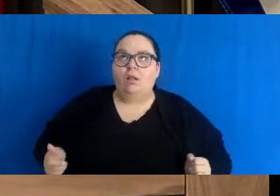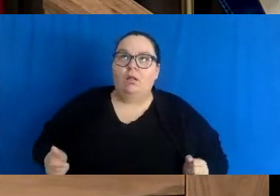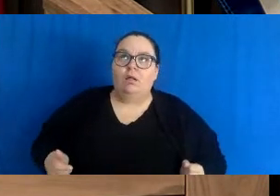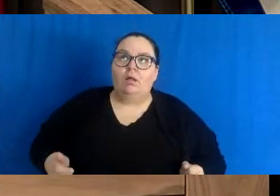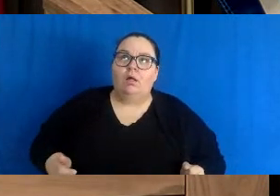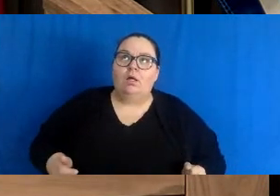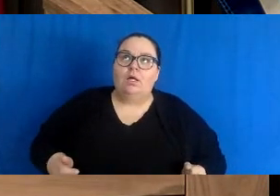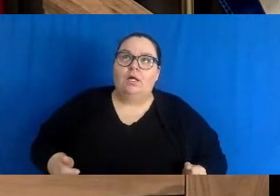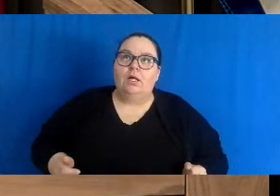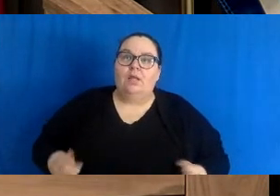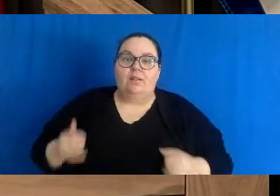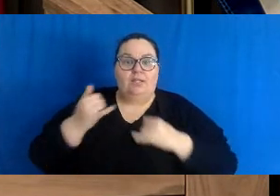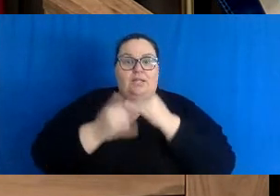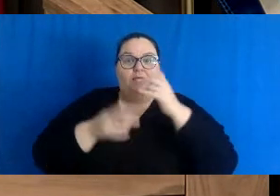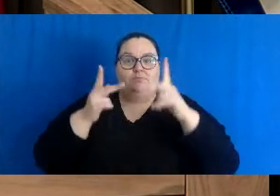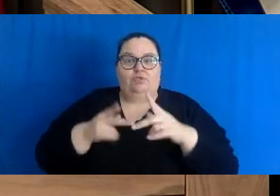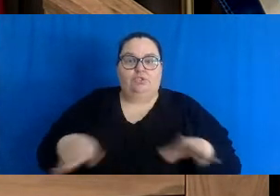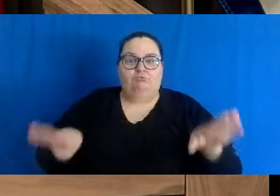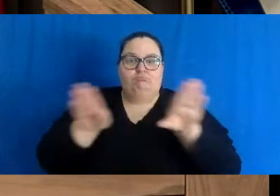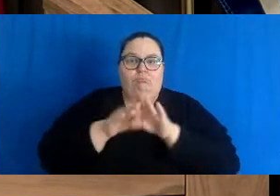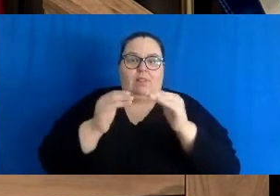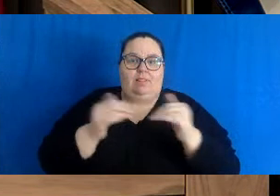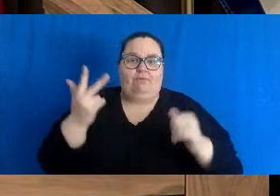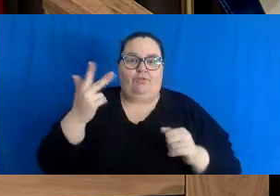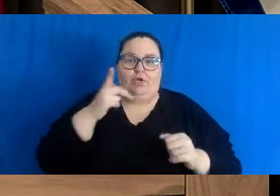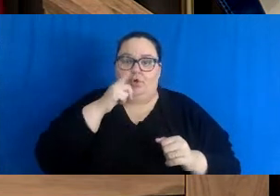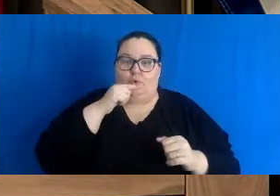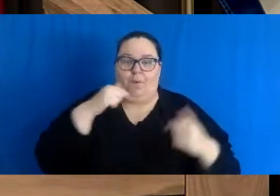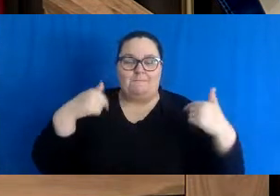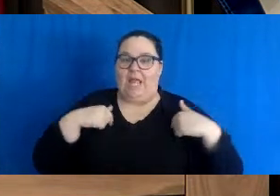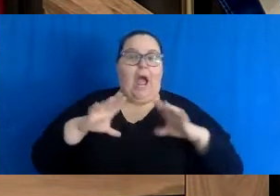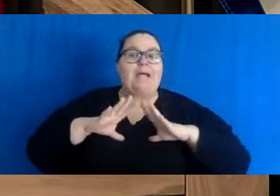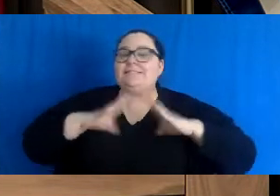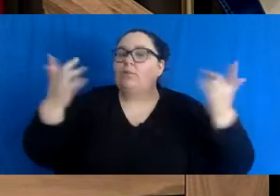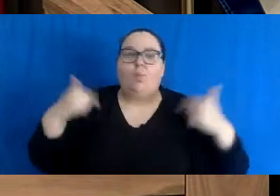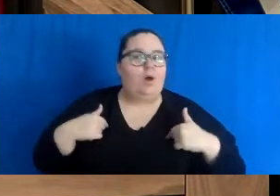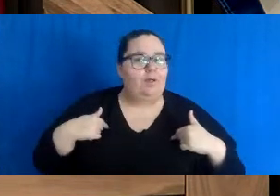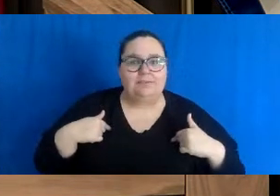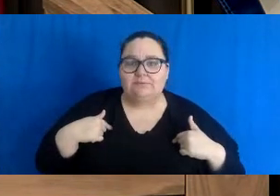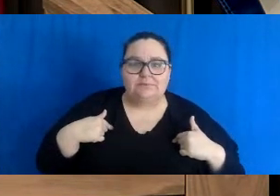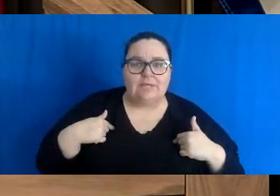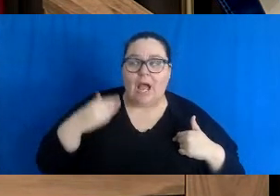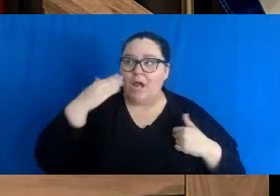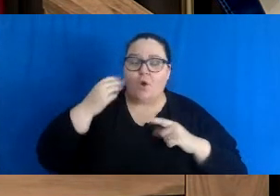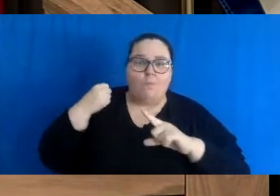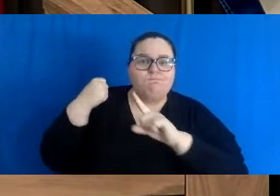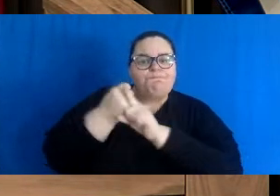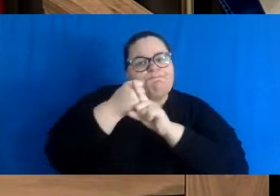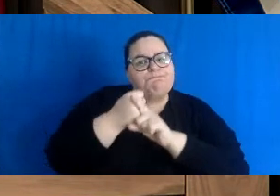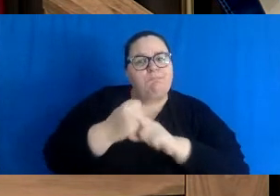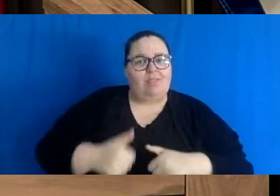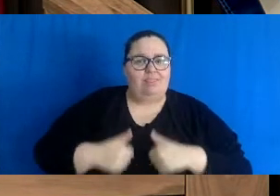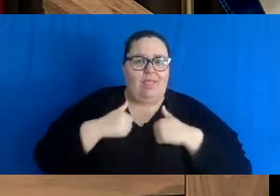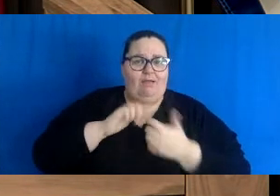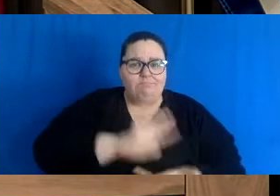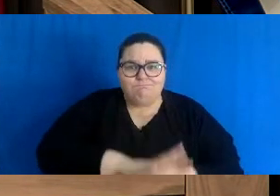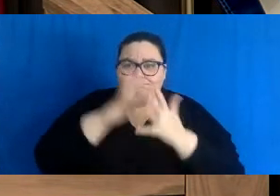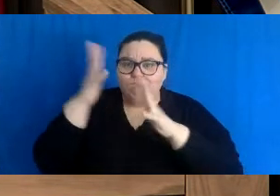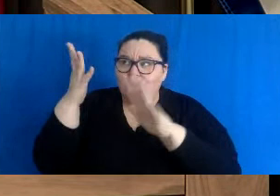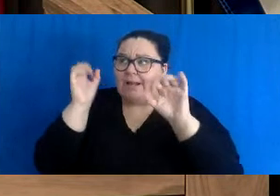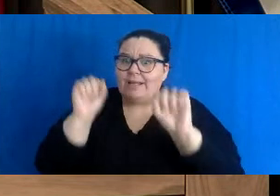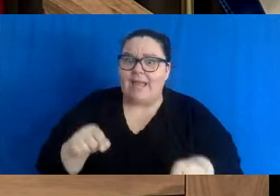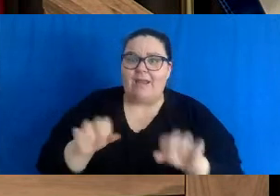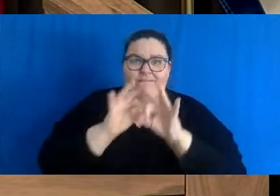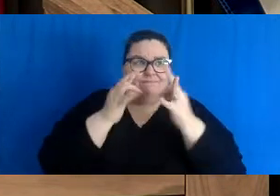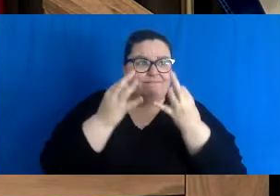wanted to shut down, go to level three, was myself. I know the impact it has on individuals. I know the impact it has on